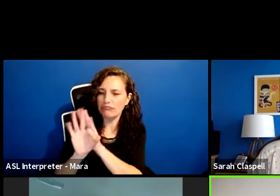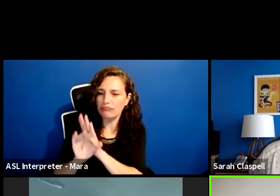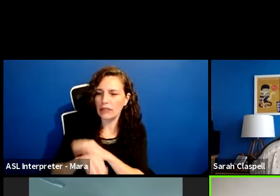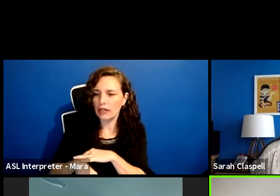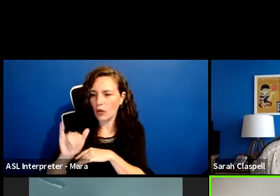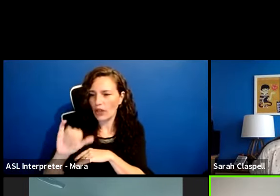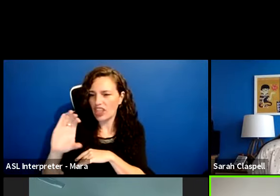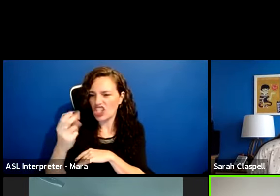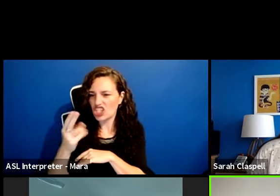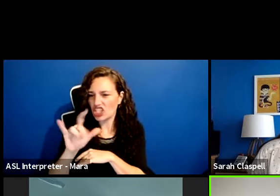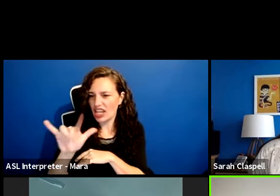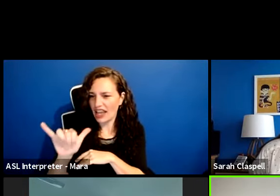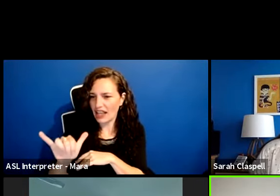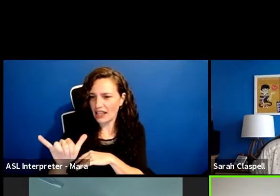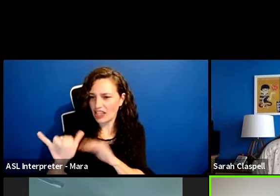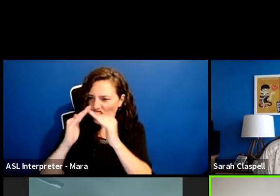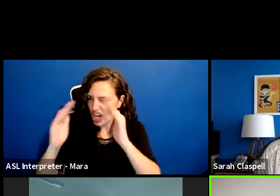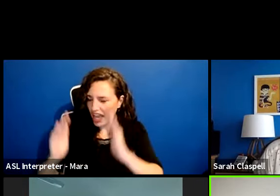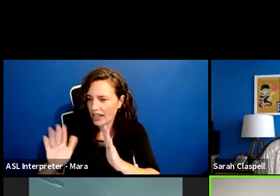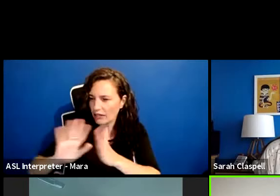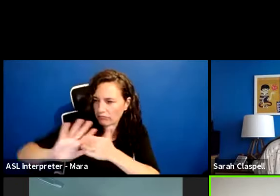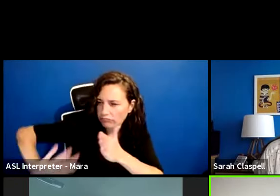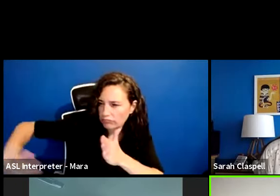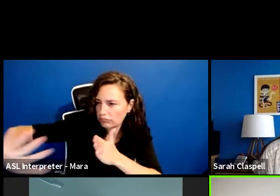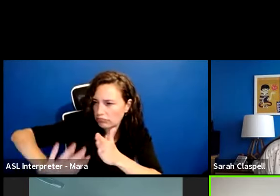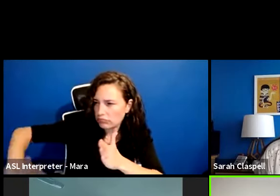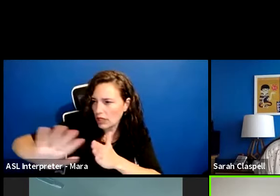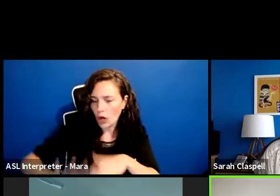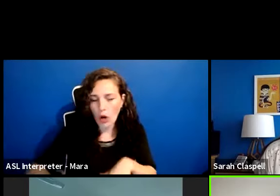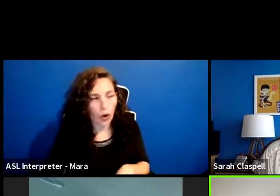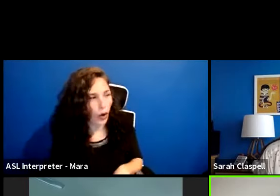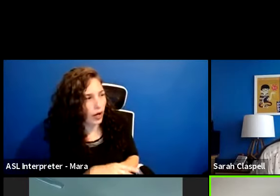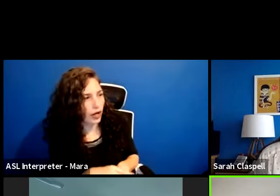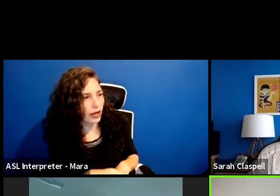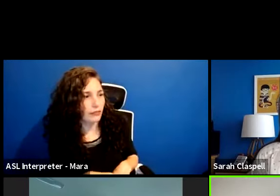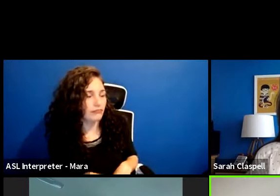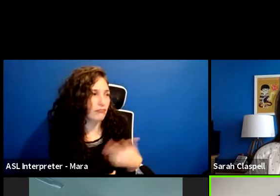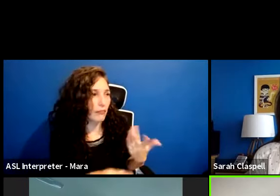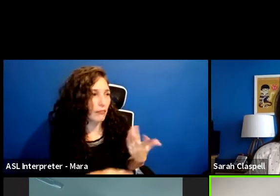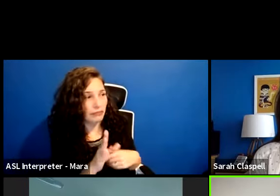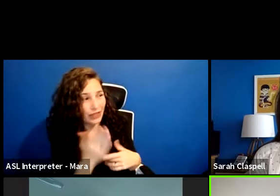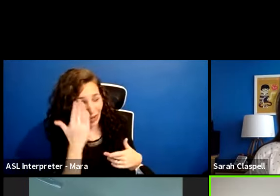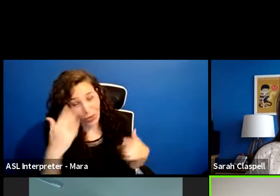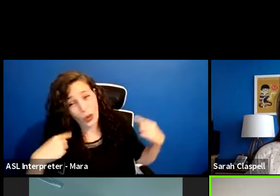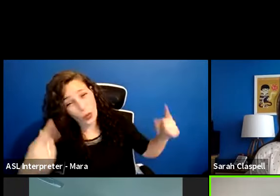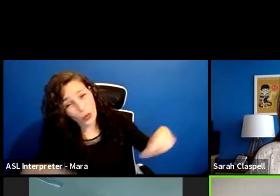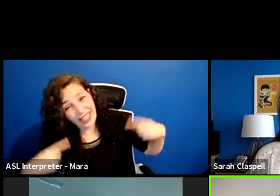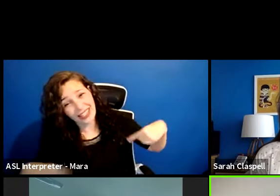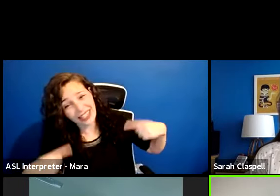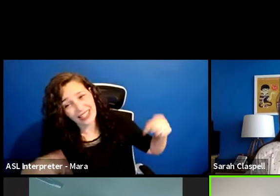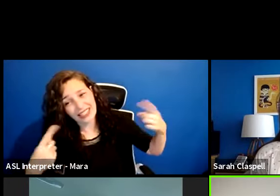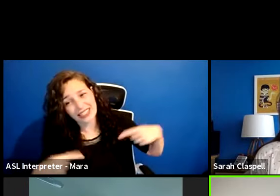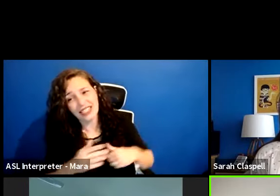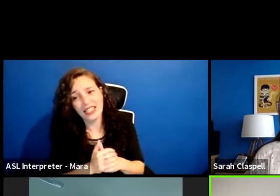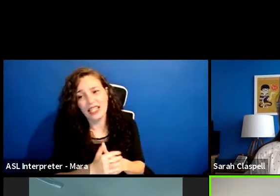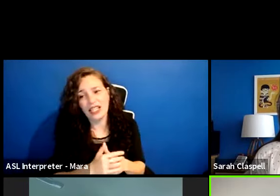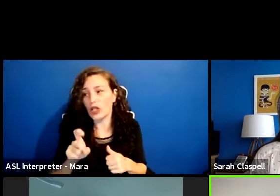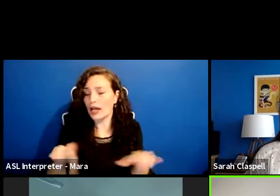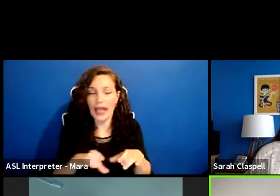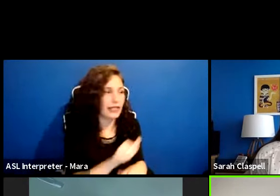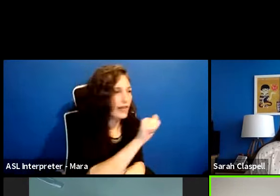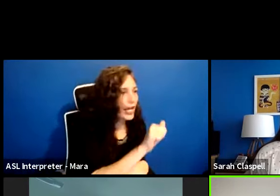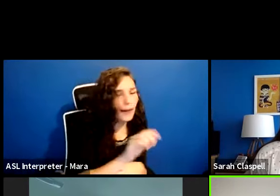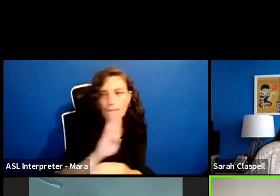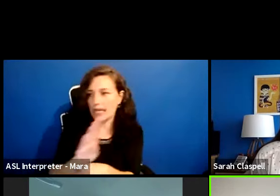mold, or I could go with the wheels and B. Cause you know, you gotta be active. You gotta go, you gotta go from a to B C